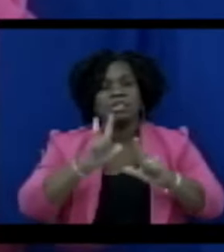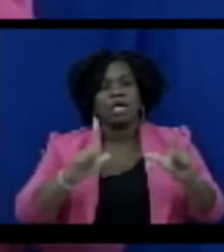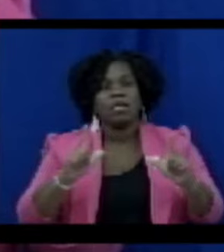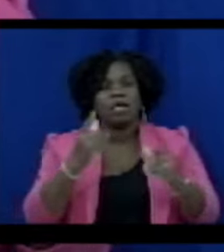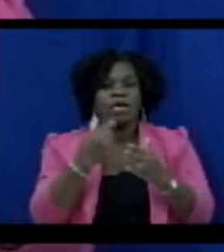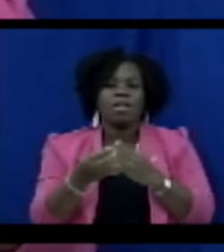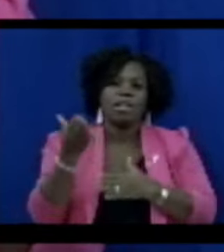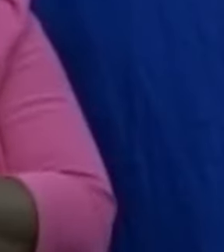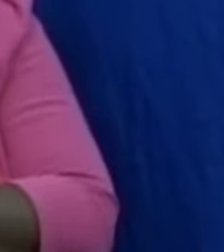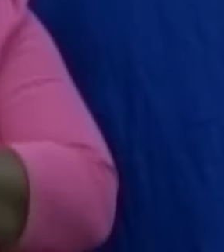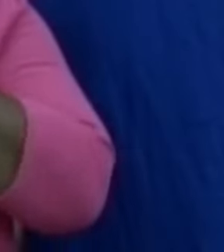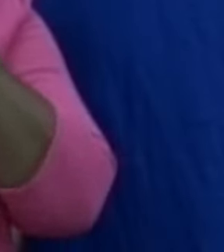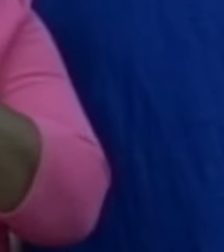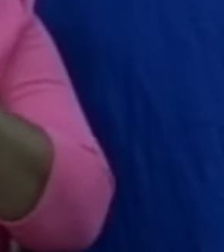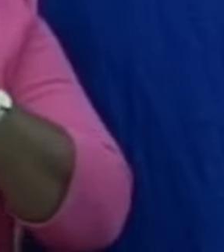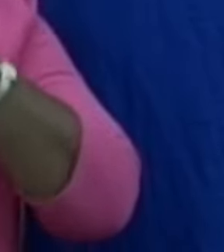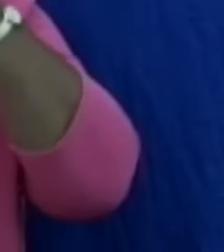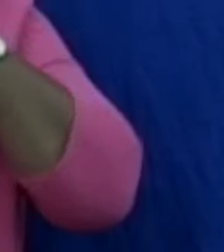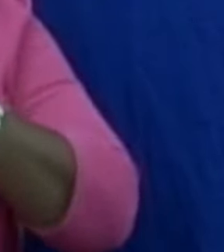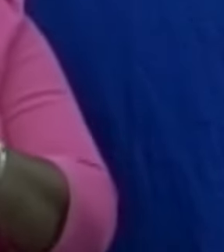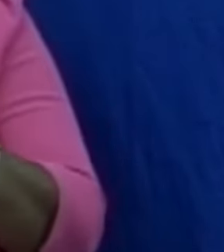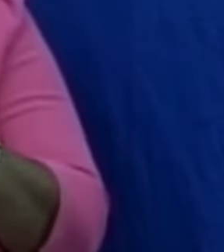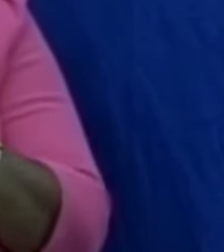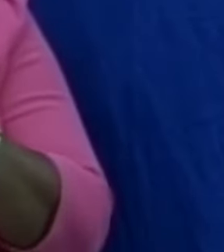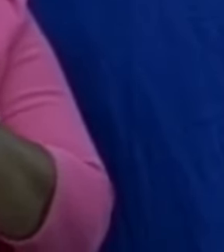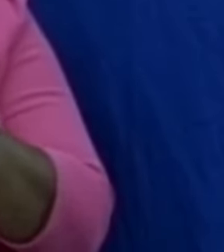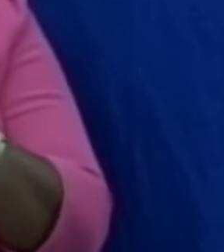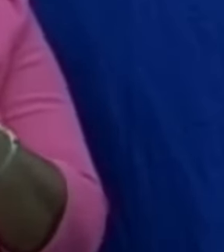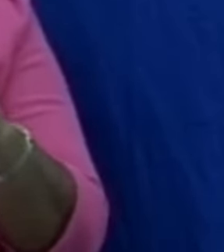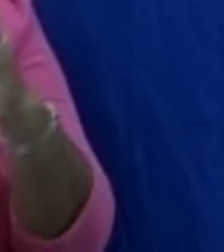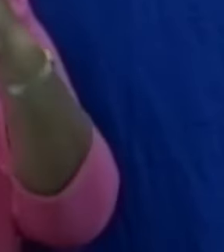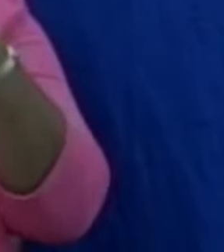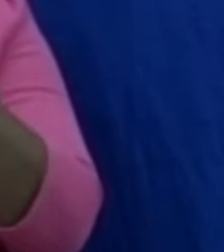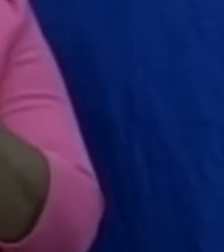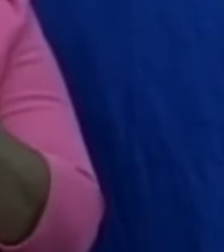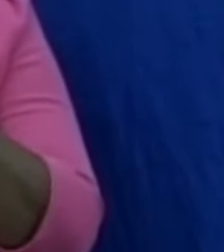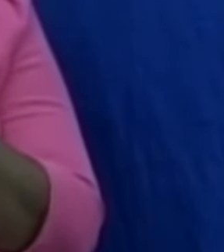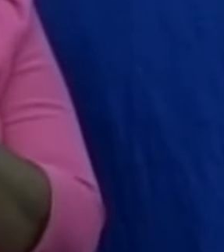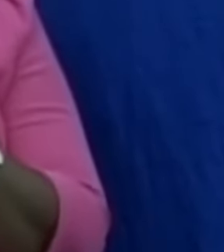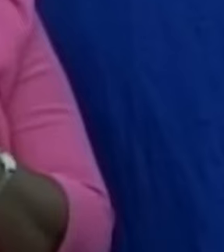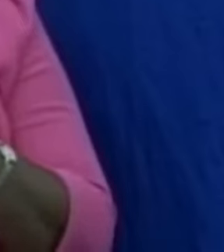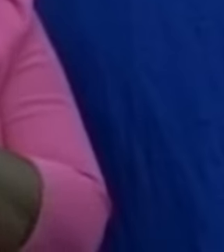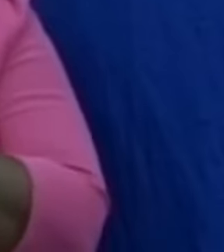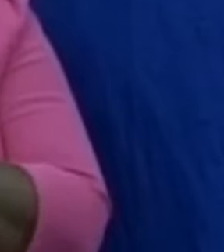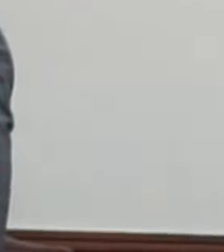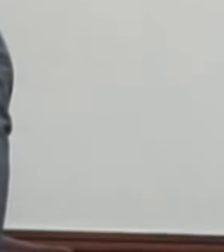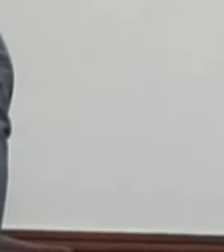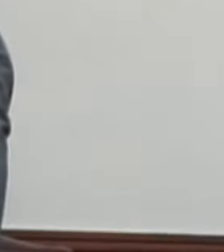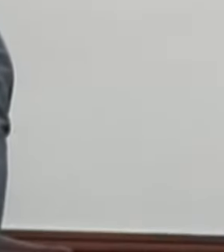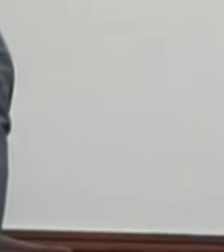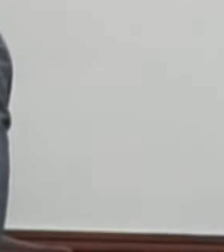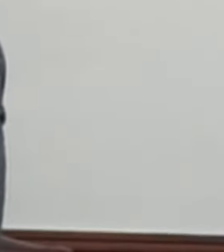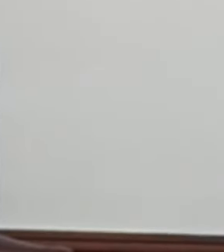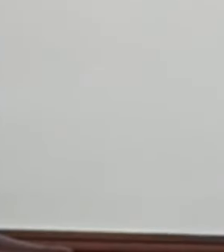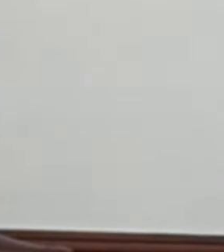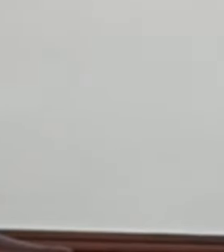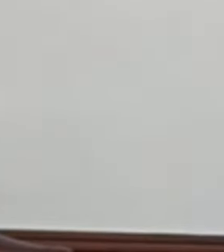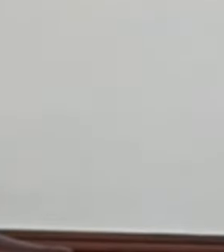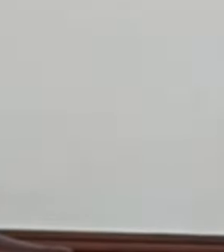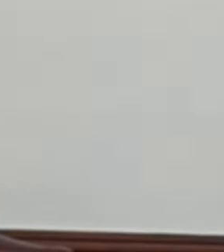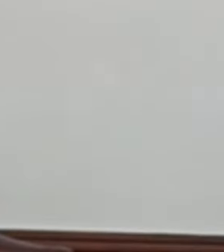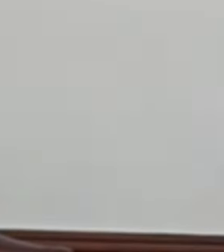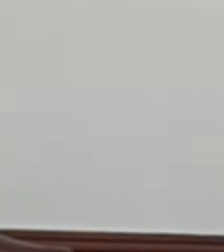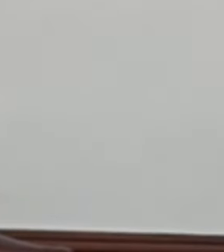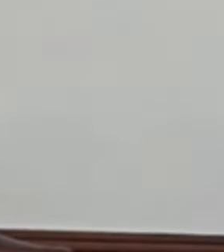Last year, I had the opportunity to meet with the deaf community. And I think Honorable Congress Maynard has a relative